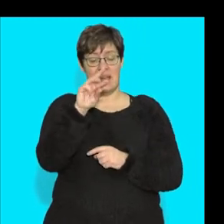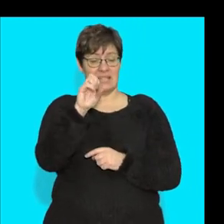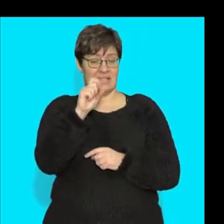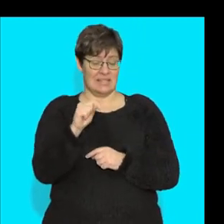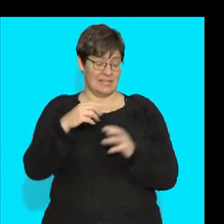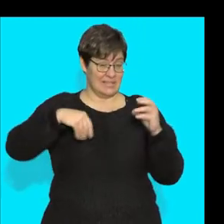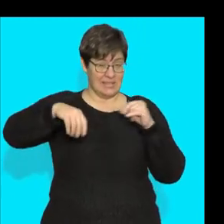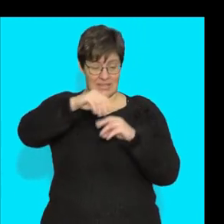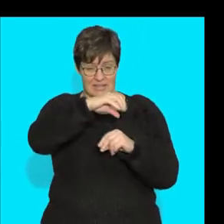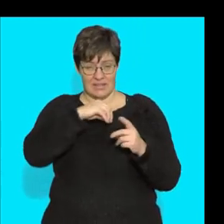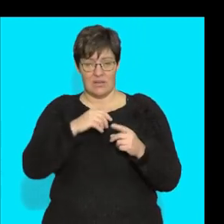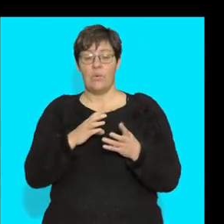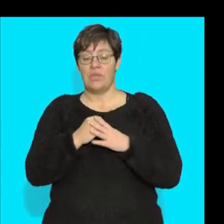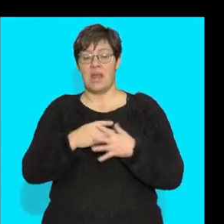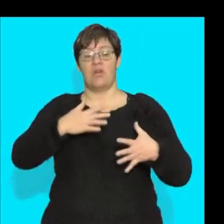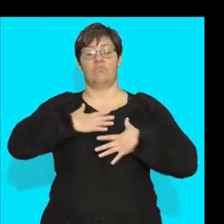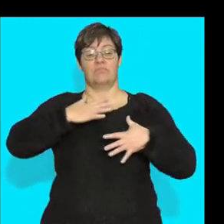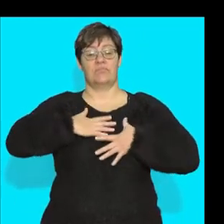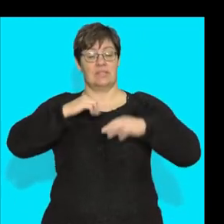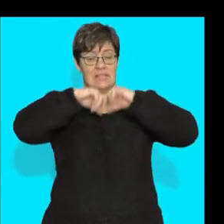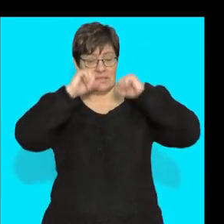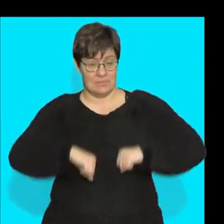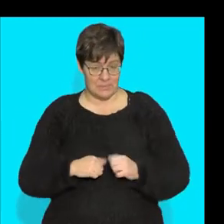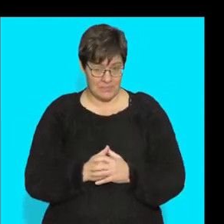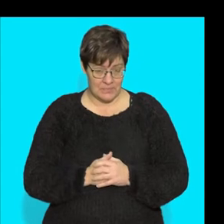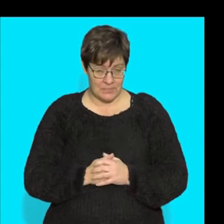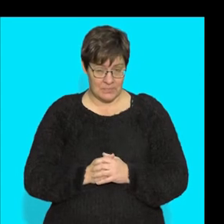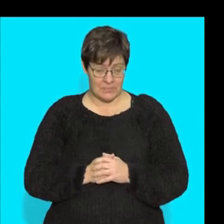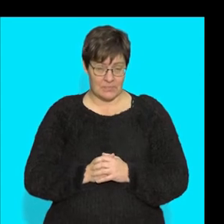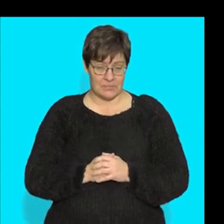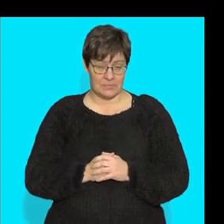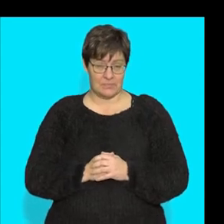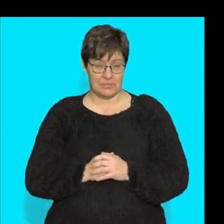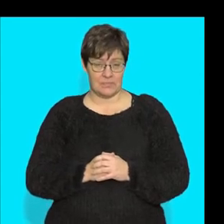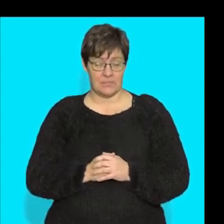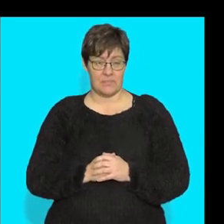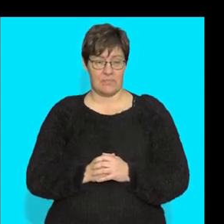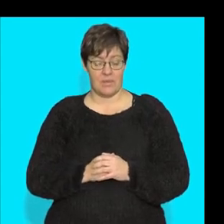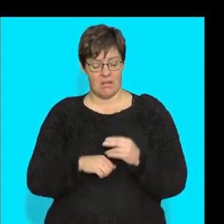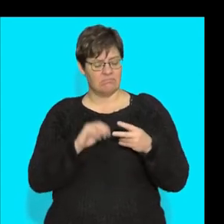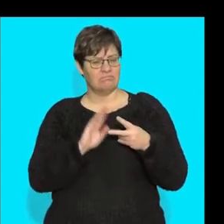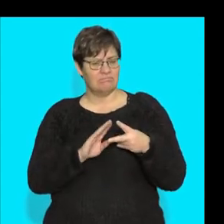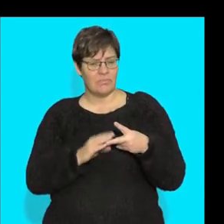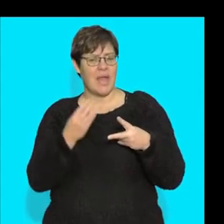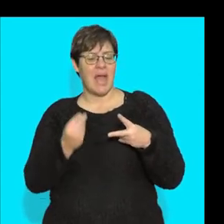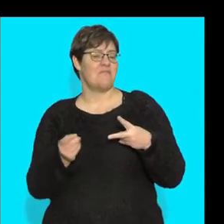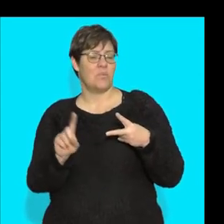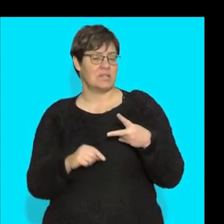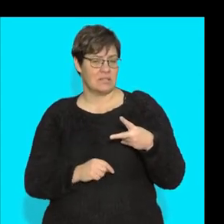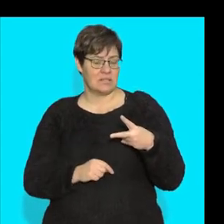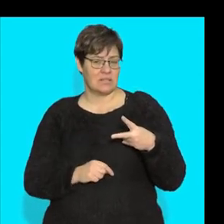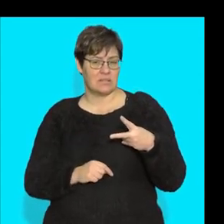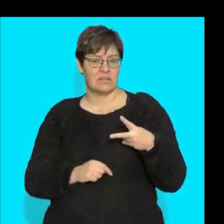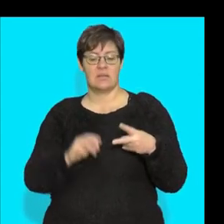in the respiratory system. And what else does it have? It